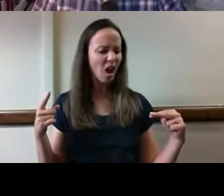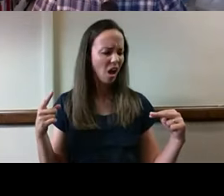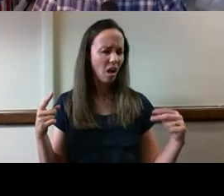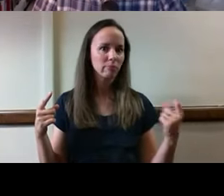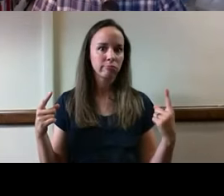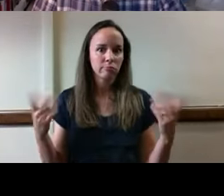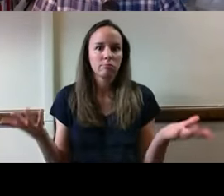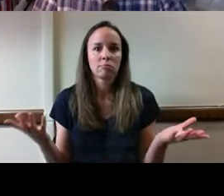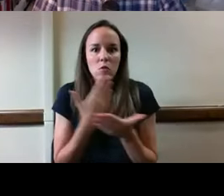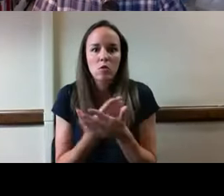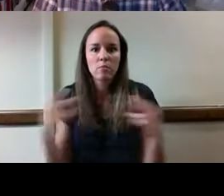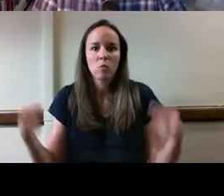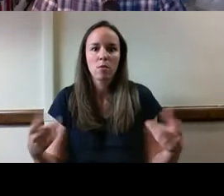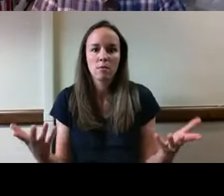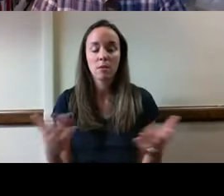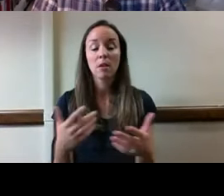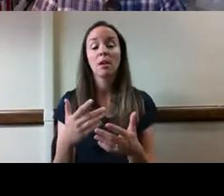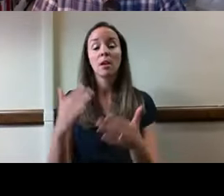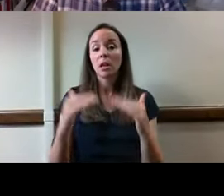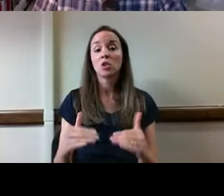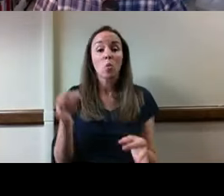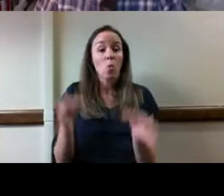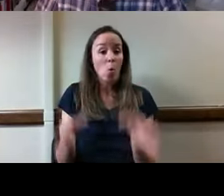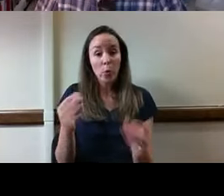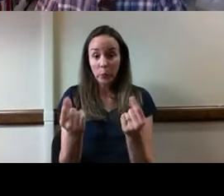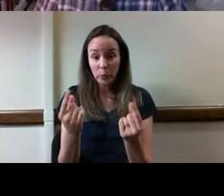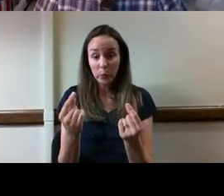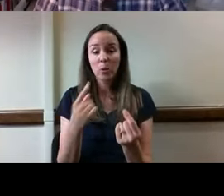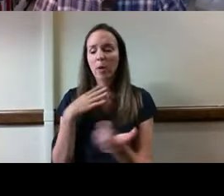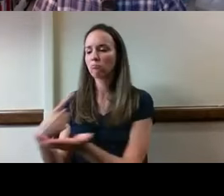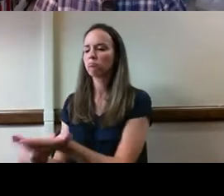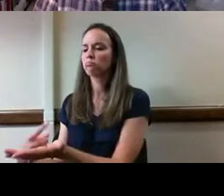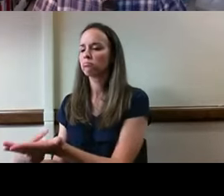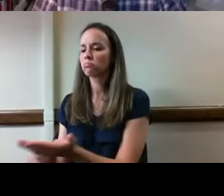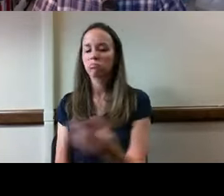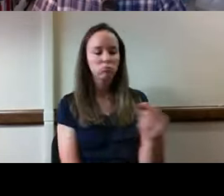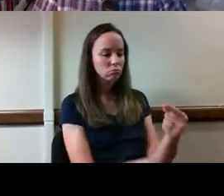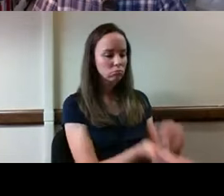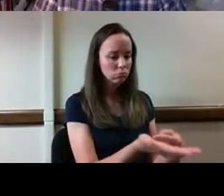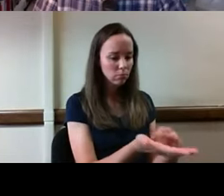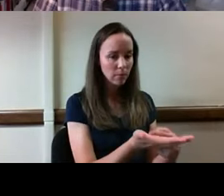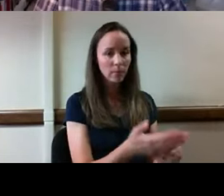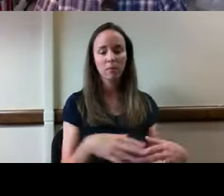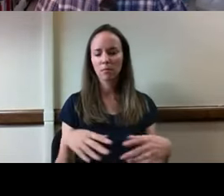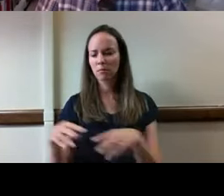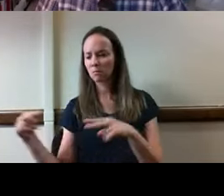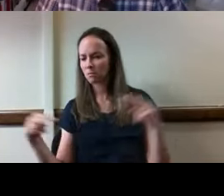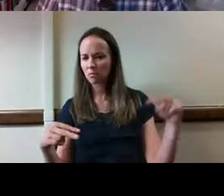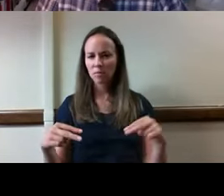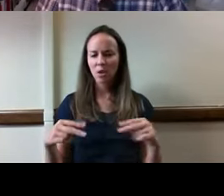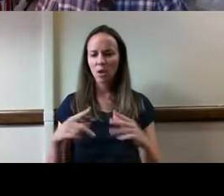that's resolved typically in a courtroom is through the discussion of different points of view, examining precedence,